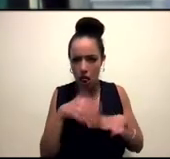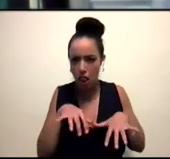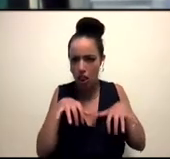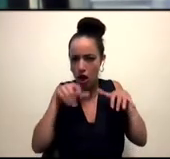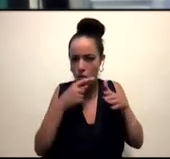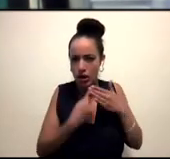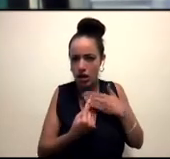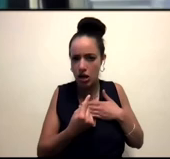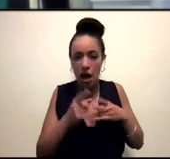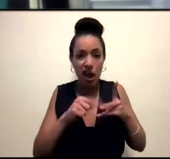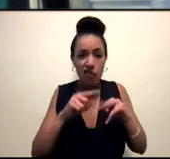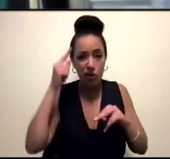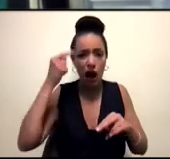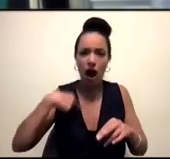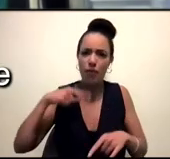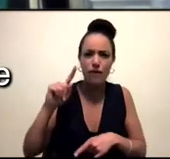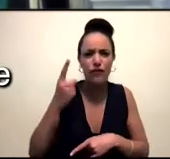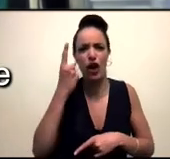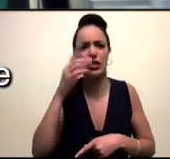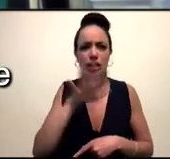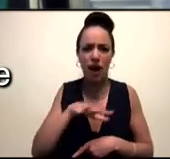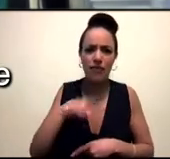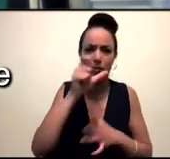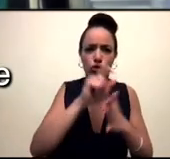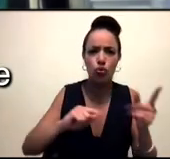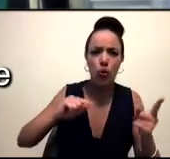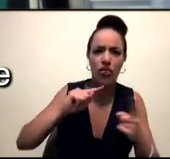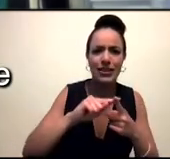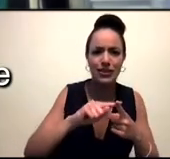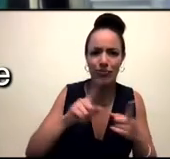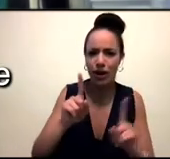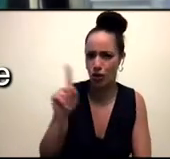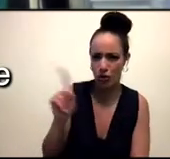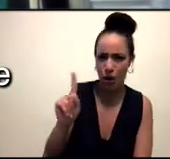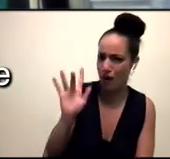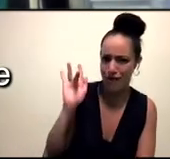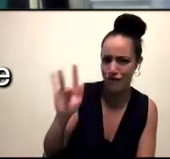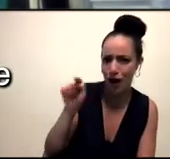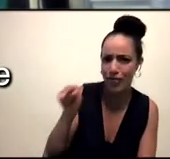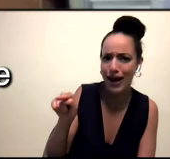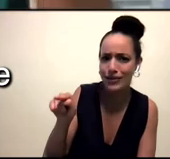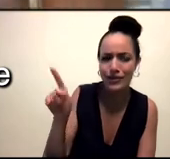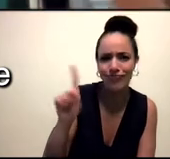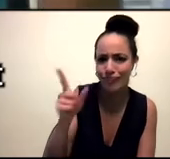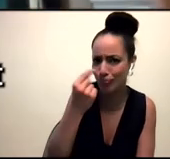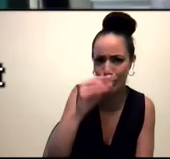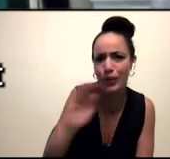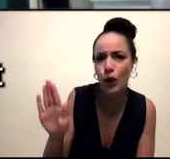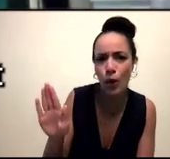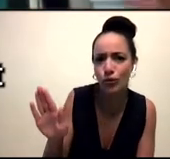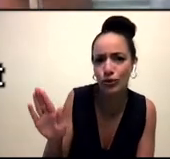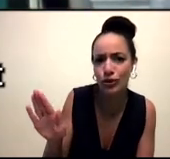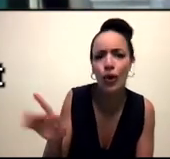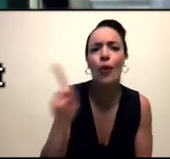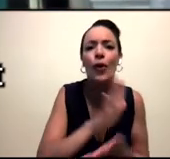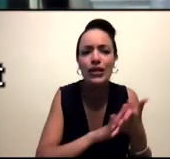first of your family to do something and you're like, I'm the first, you know, and then being like, no, fuck that. You're probably not. And like, just what does it really mean to be